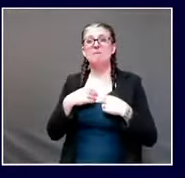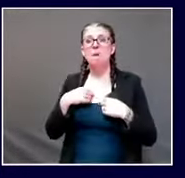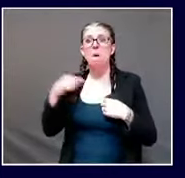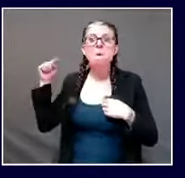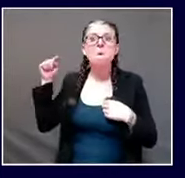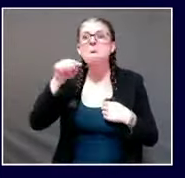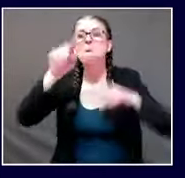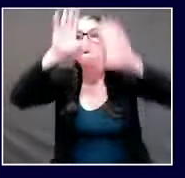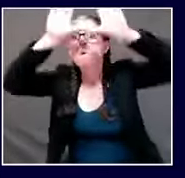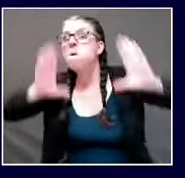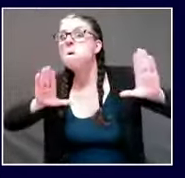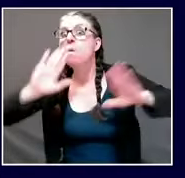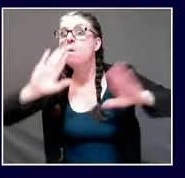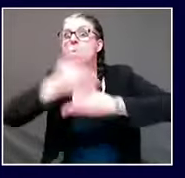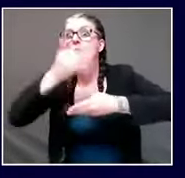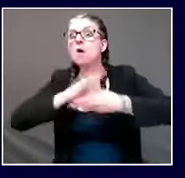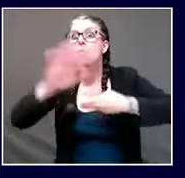room